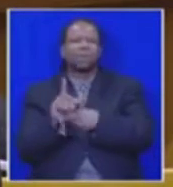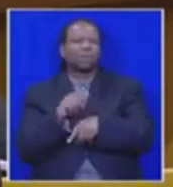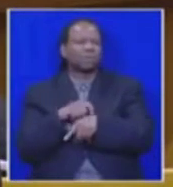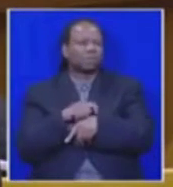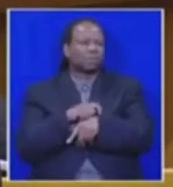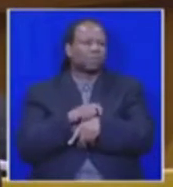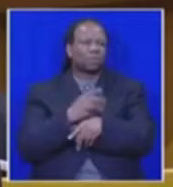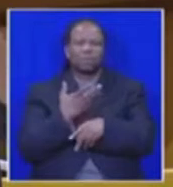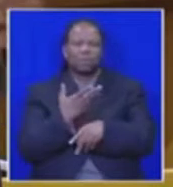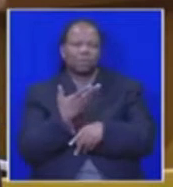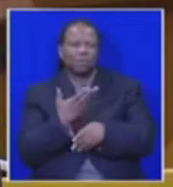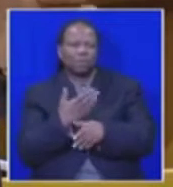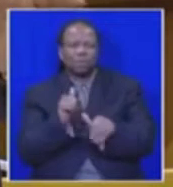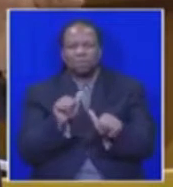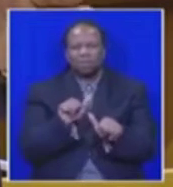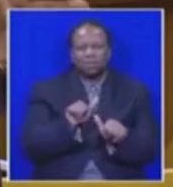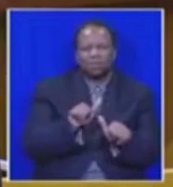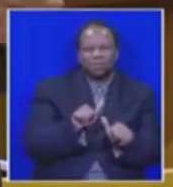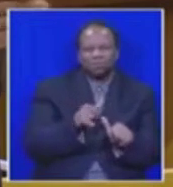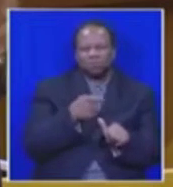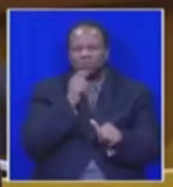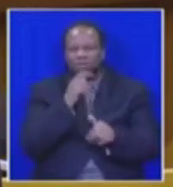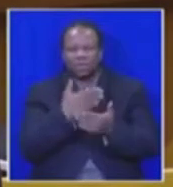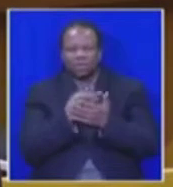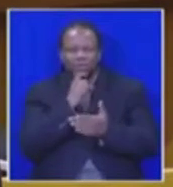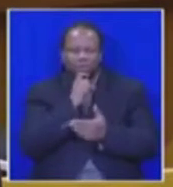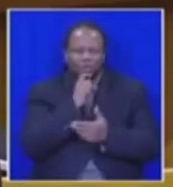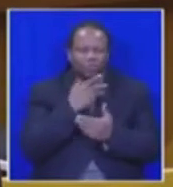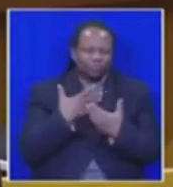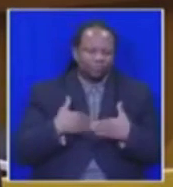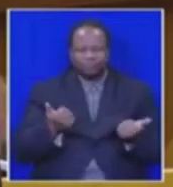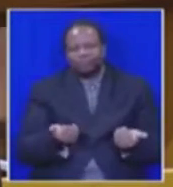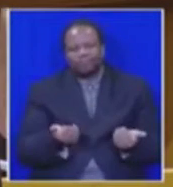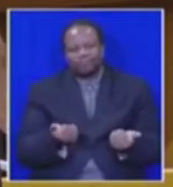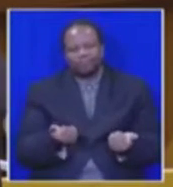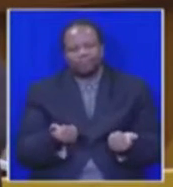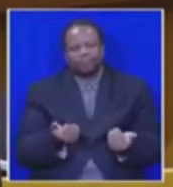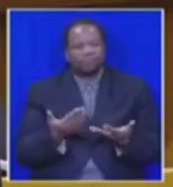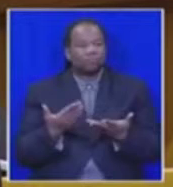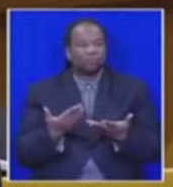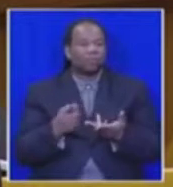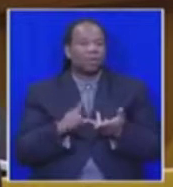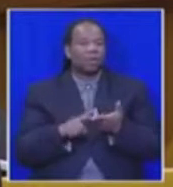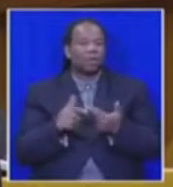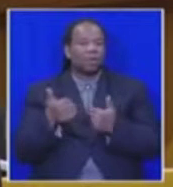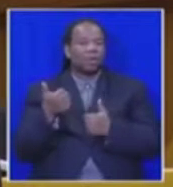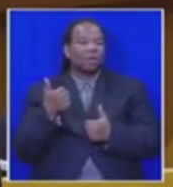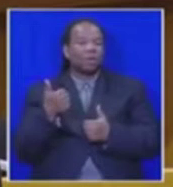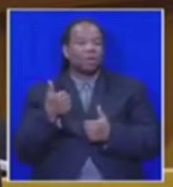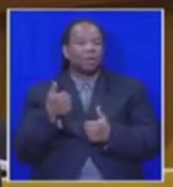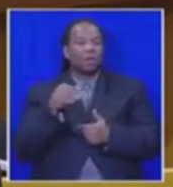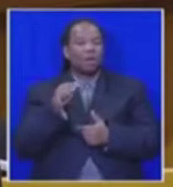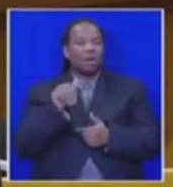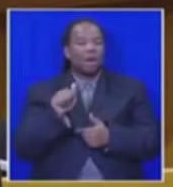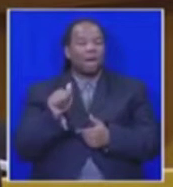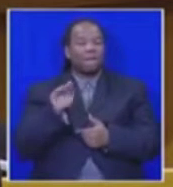that are there? Of course, the issue of the late Honorable Ambrosini is a matter